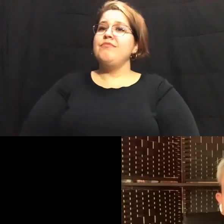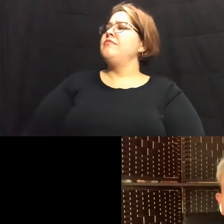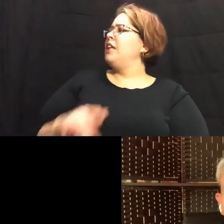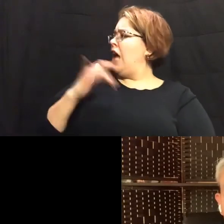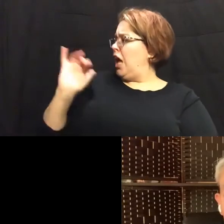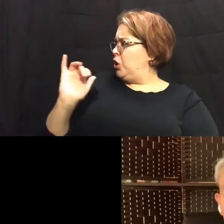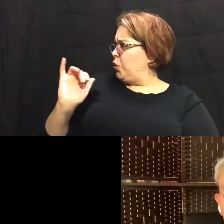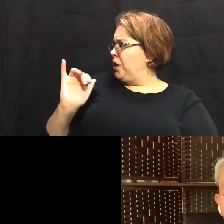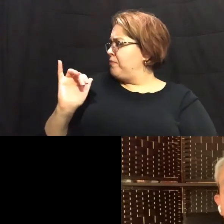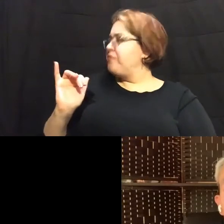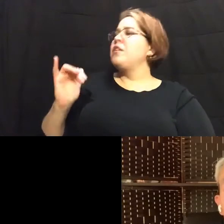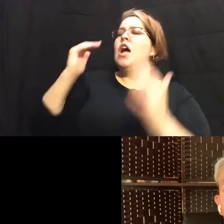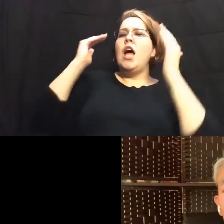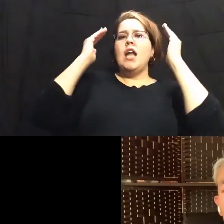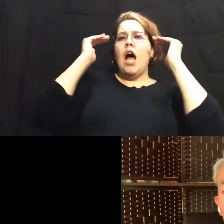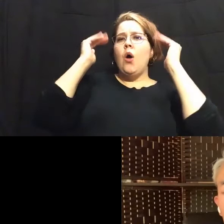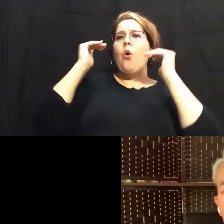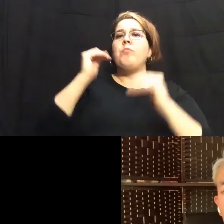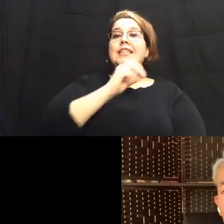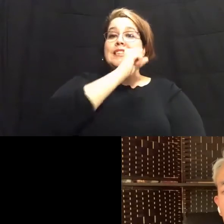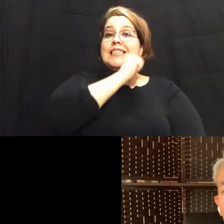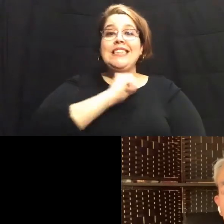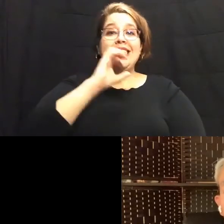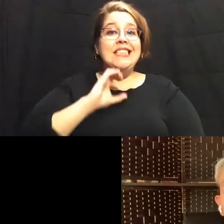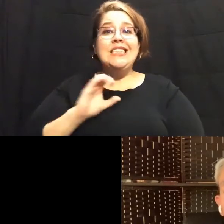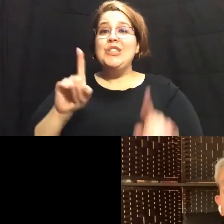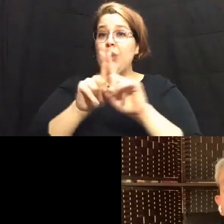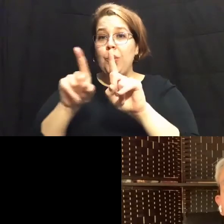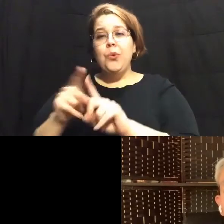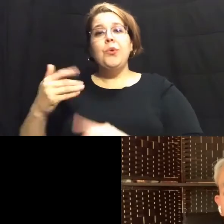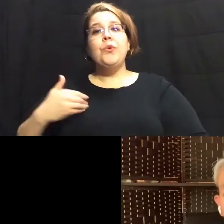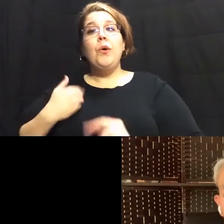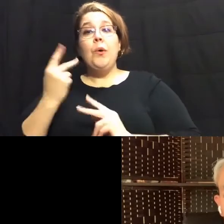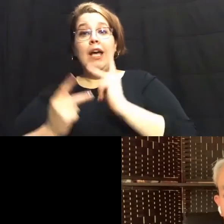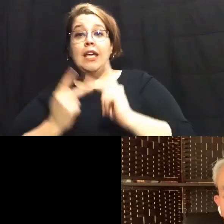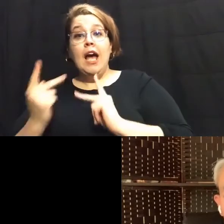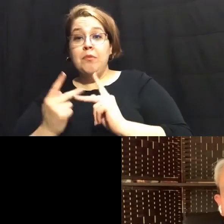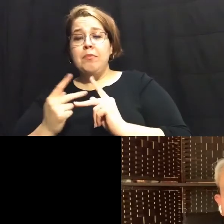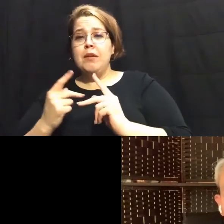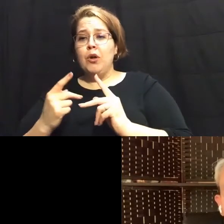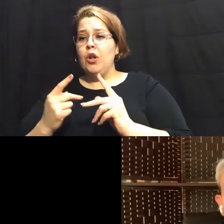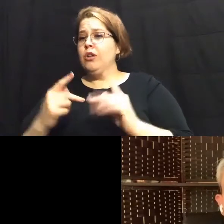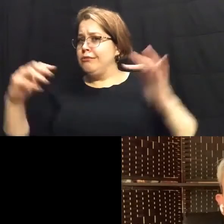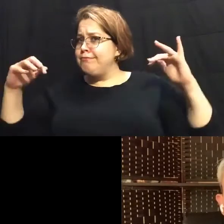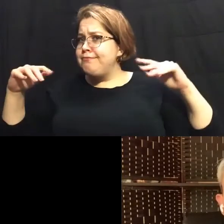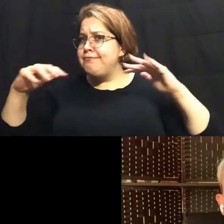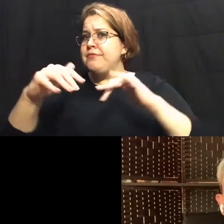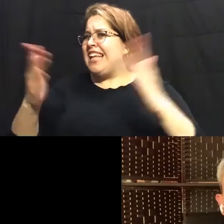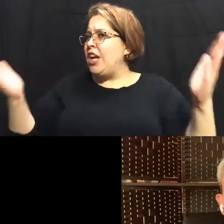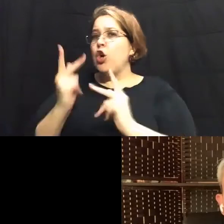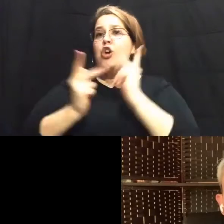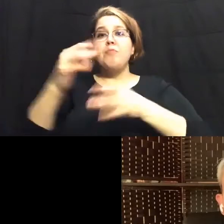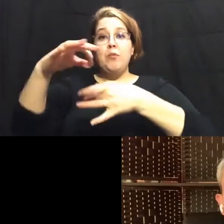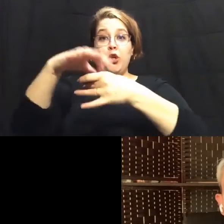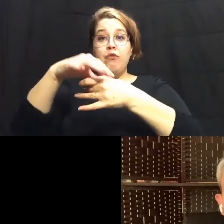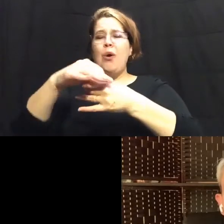i hope um that um seniors along with young people come out and um and get more people to vote i mean the